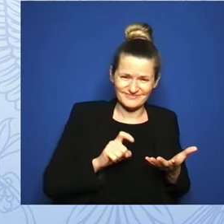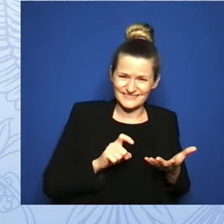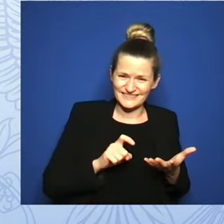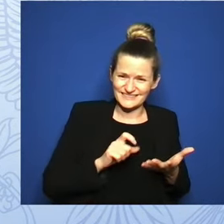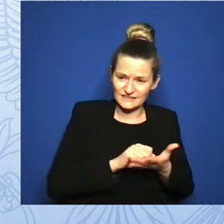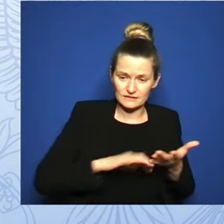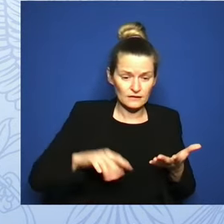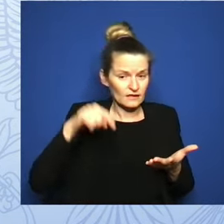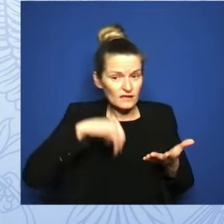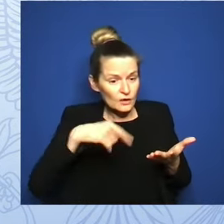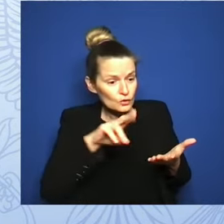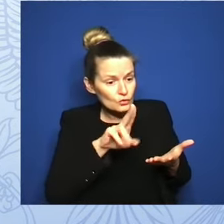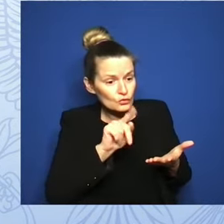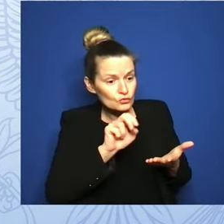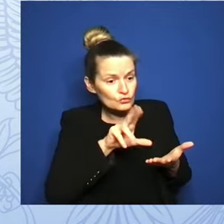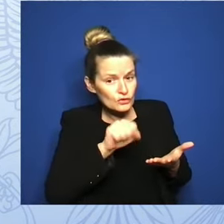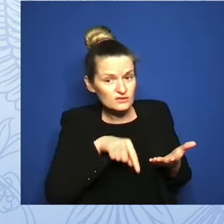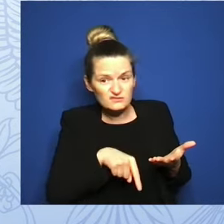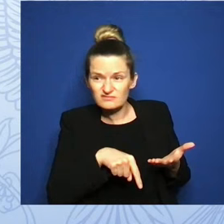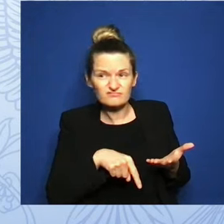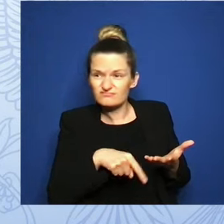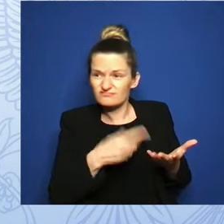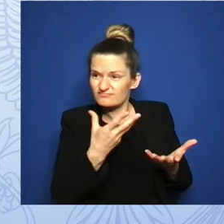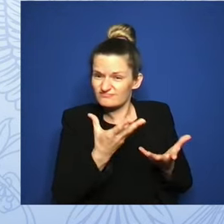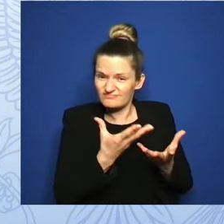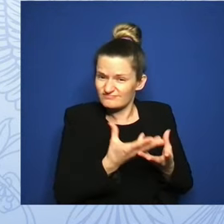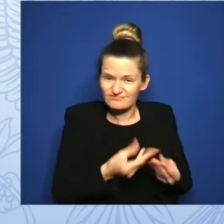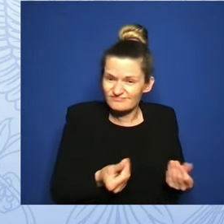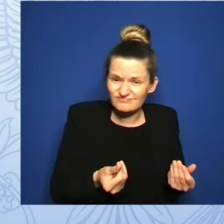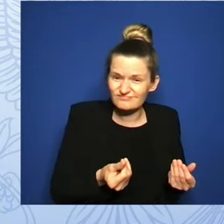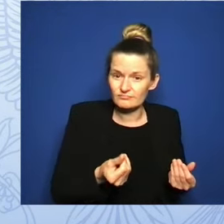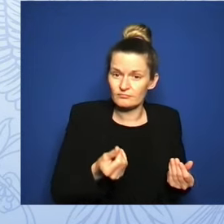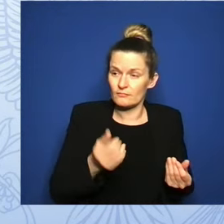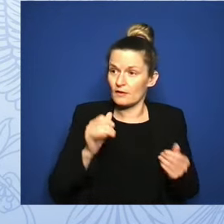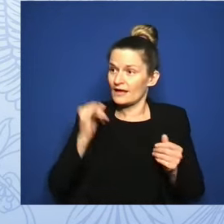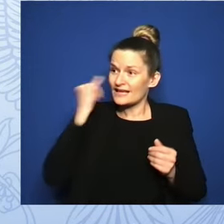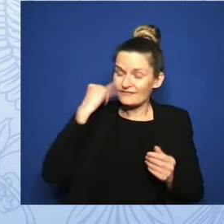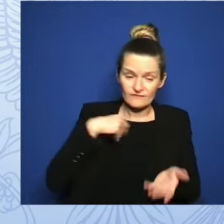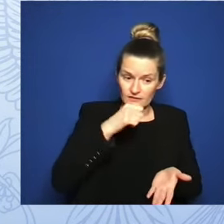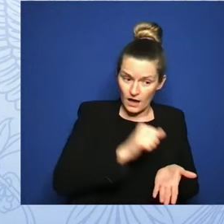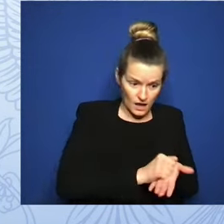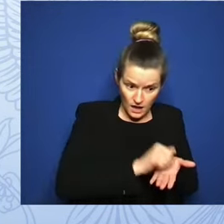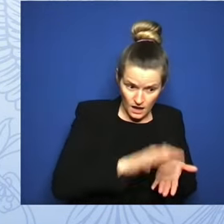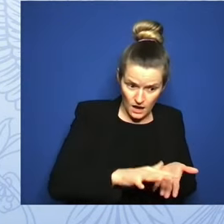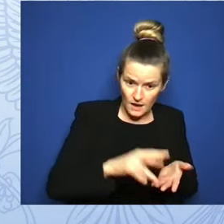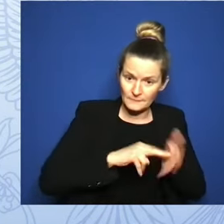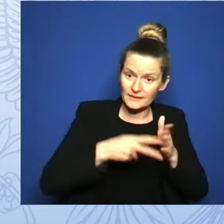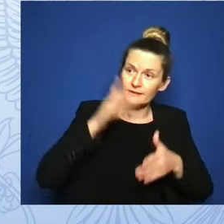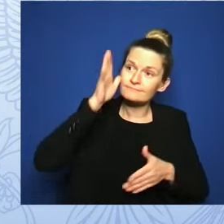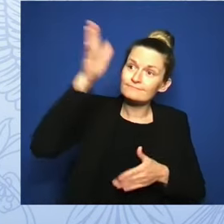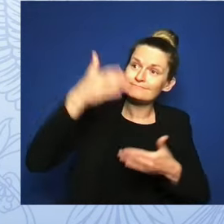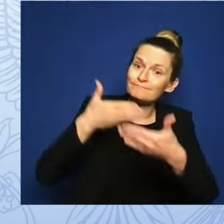future fertility and potentially my life. It was heartbreaking and terrifying all at once.